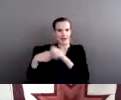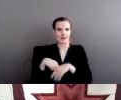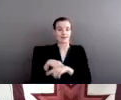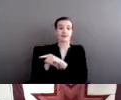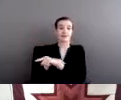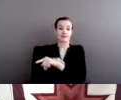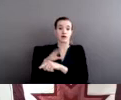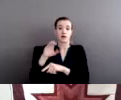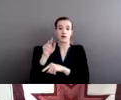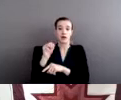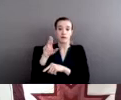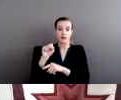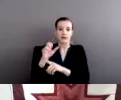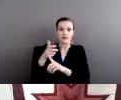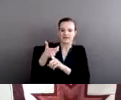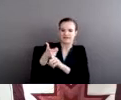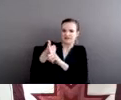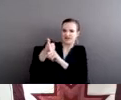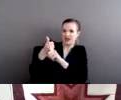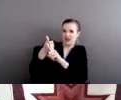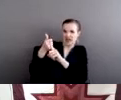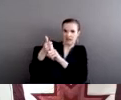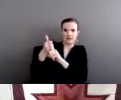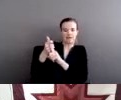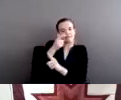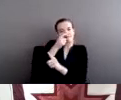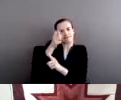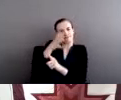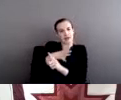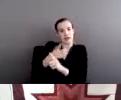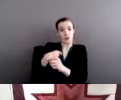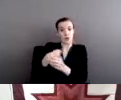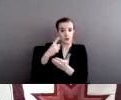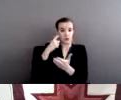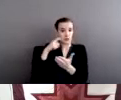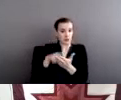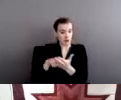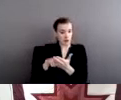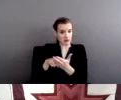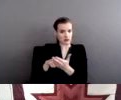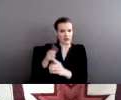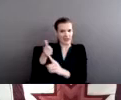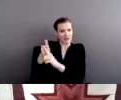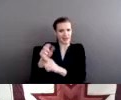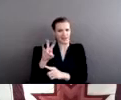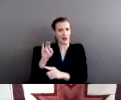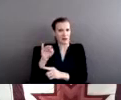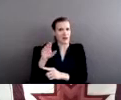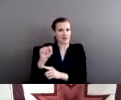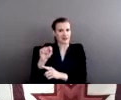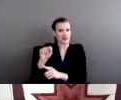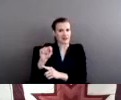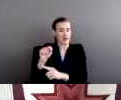acknowledge that, and we want to celebrate indigenous survival, Columbus Day has